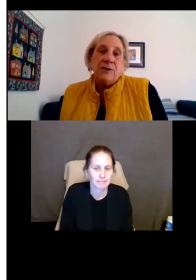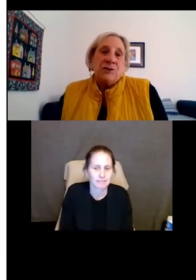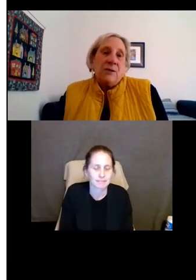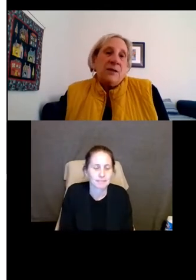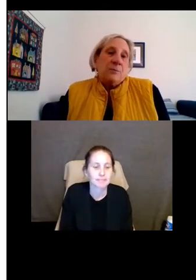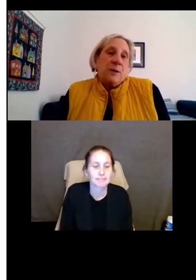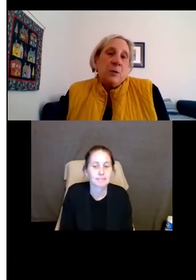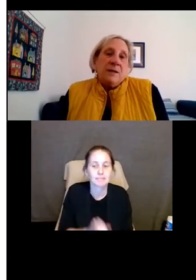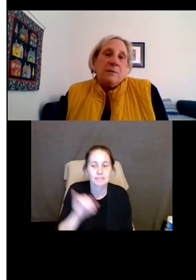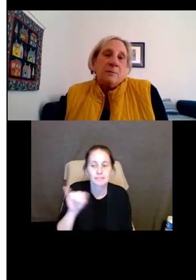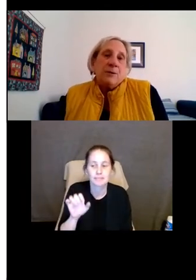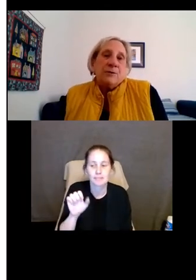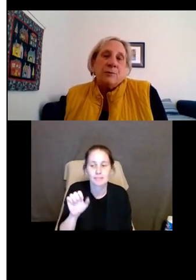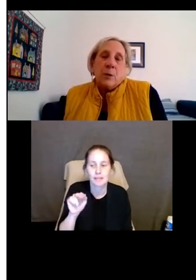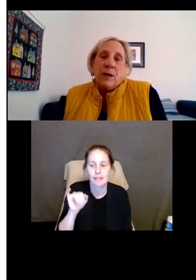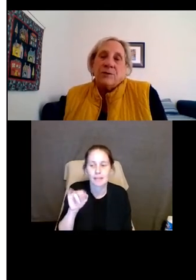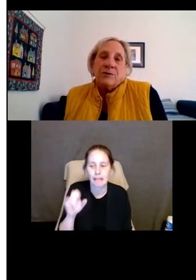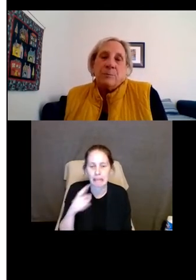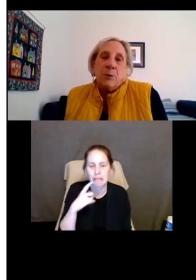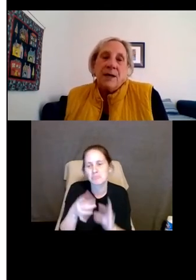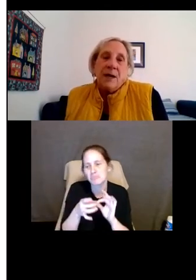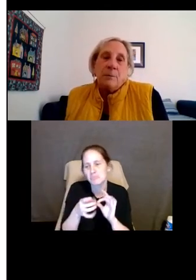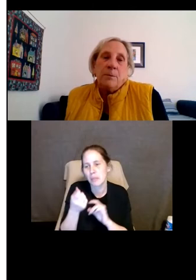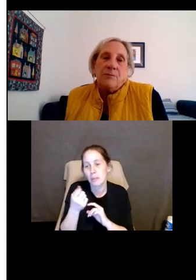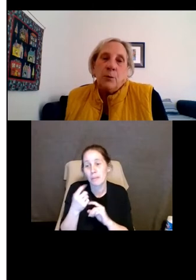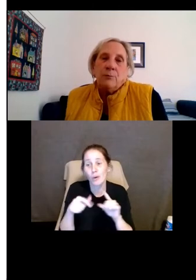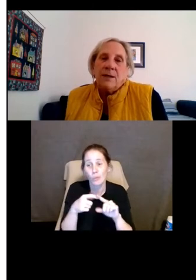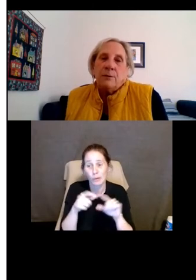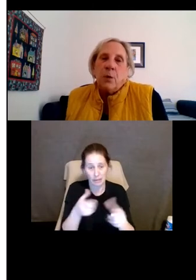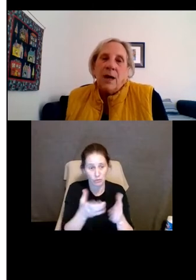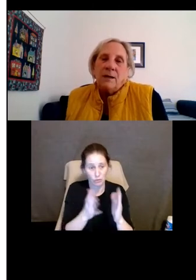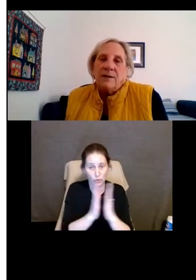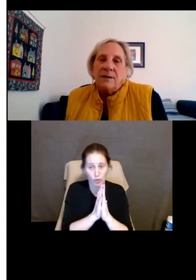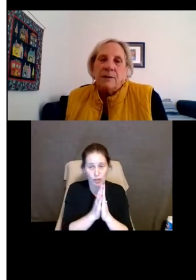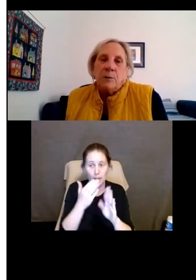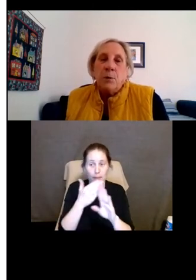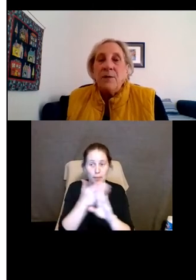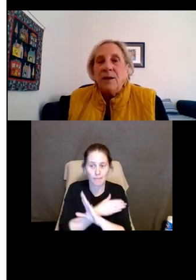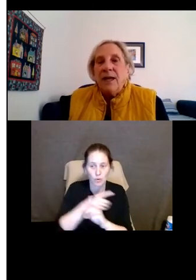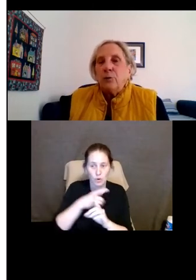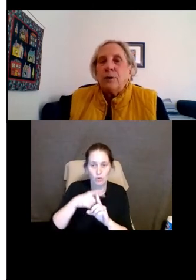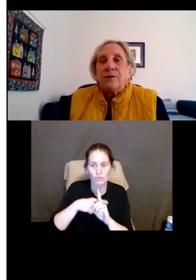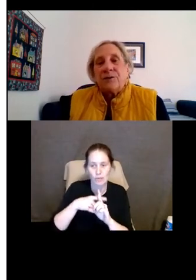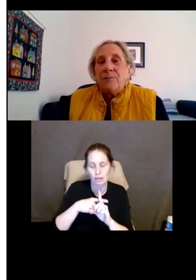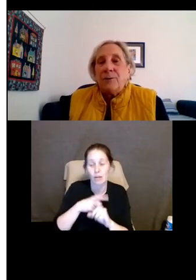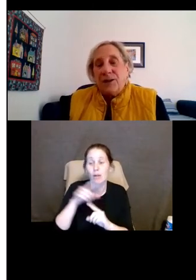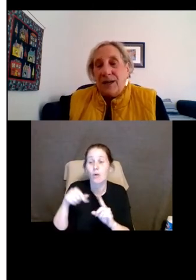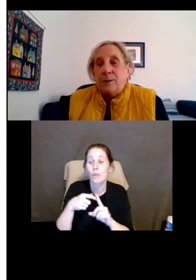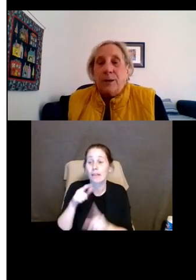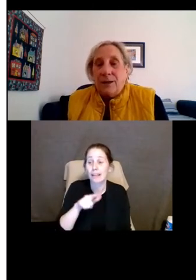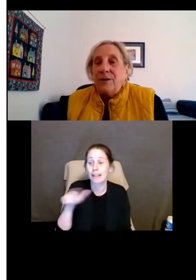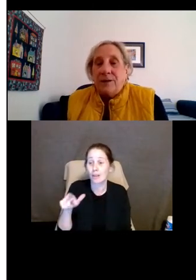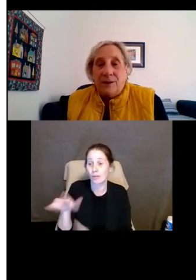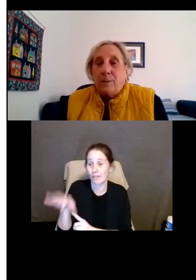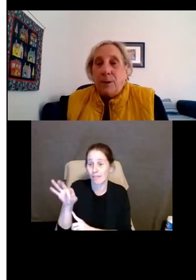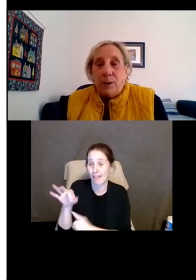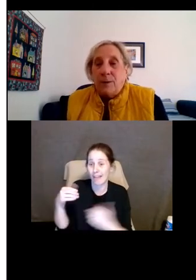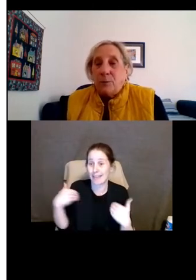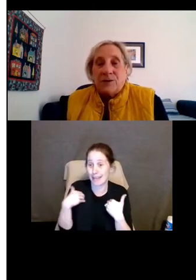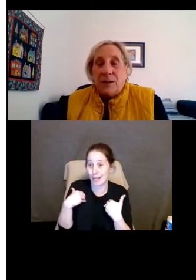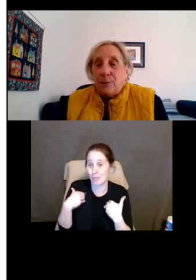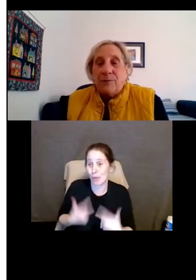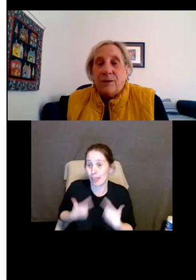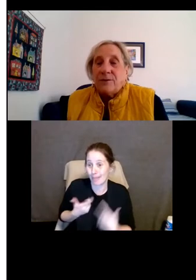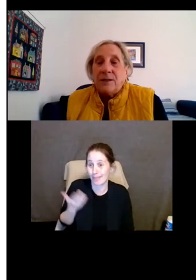Janine touched on this, but when can a person request a support animal before rental while a tenant? When the landlord discovers the animal living in the